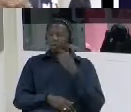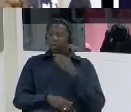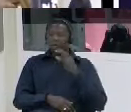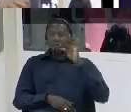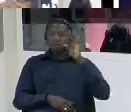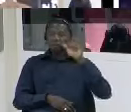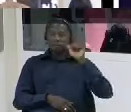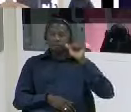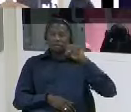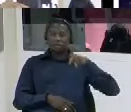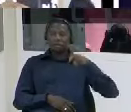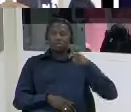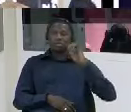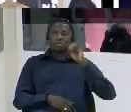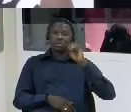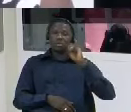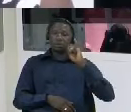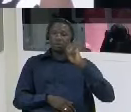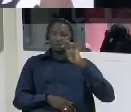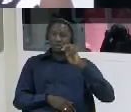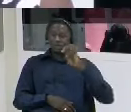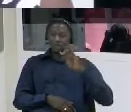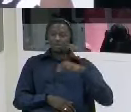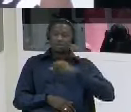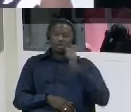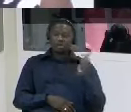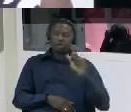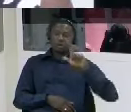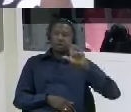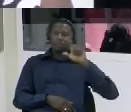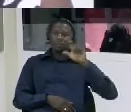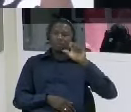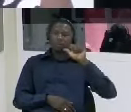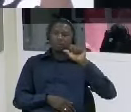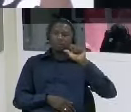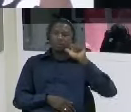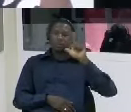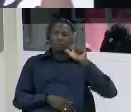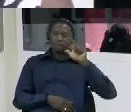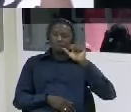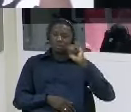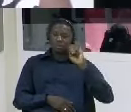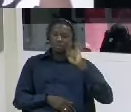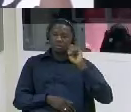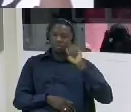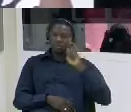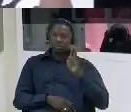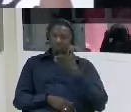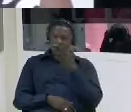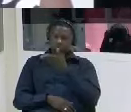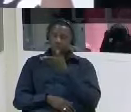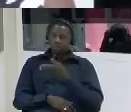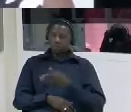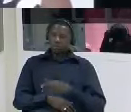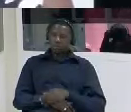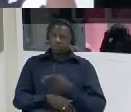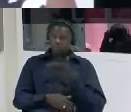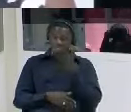were brought back no I was not present do you know what happened to them after they went to the NIA